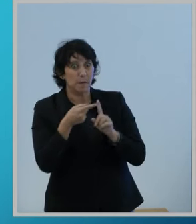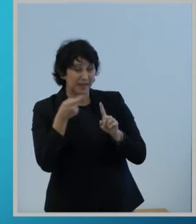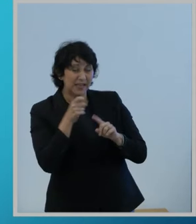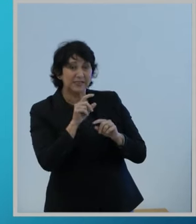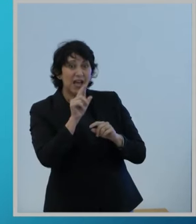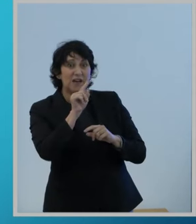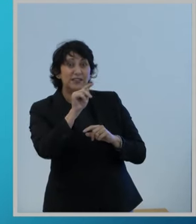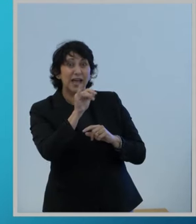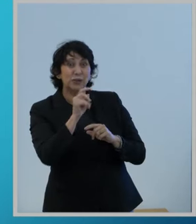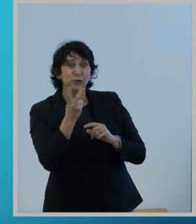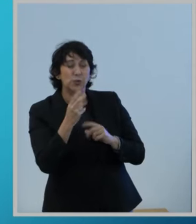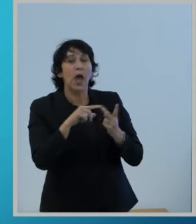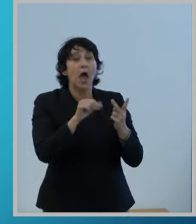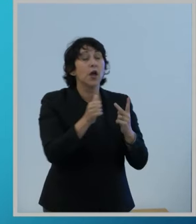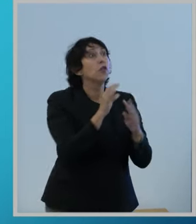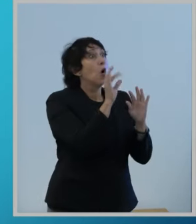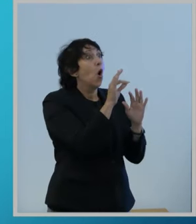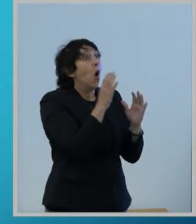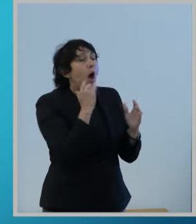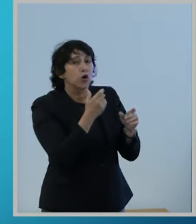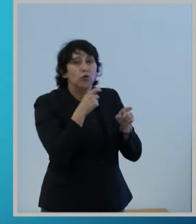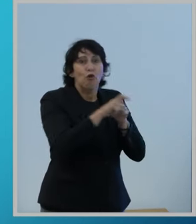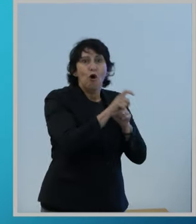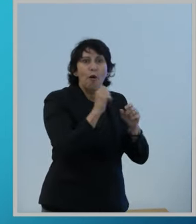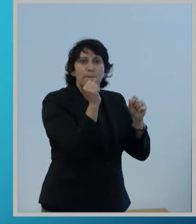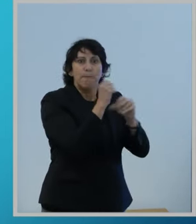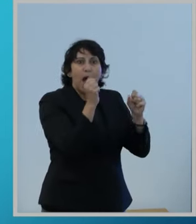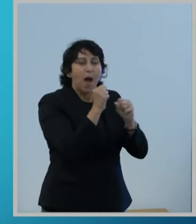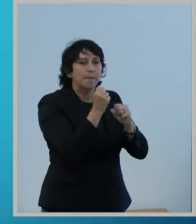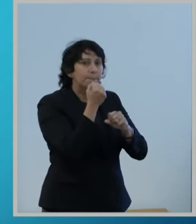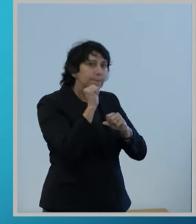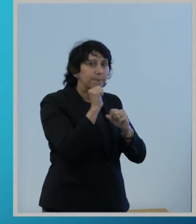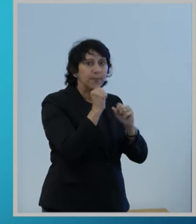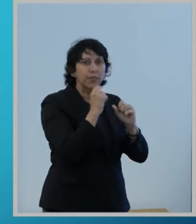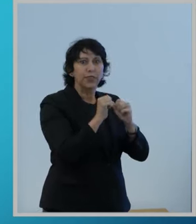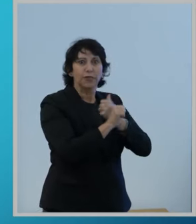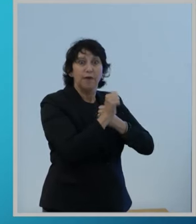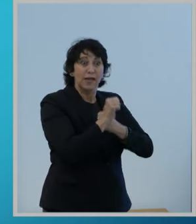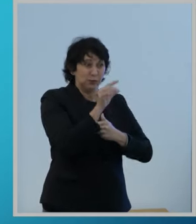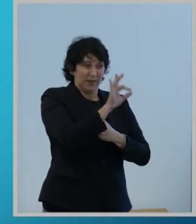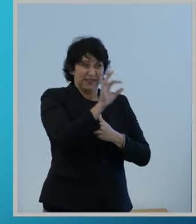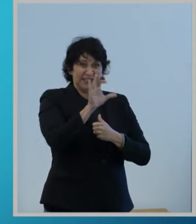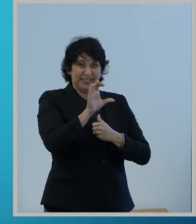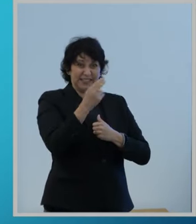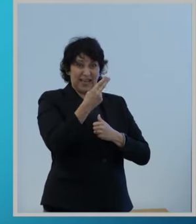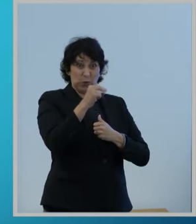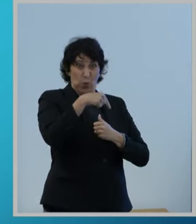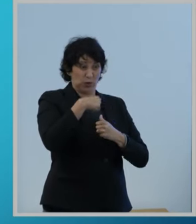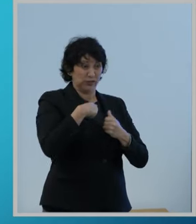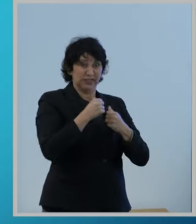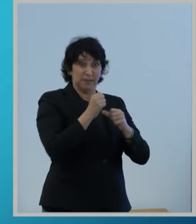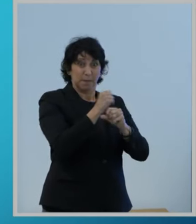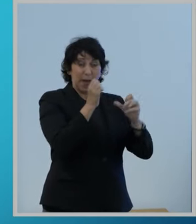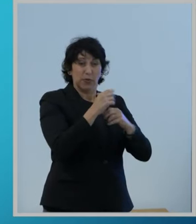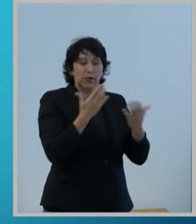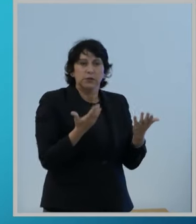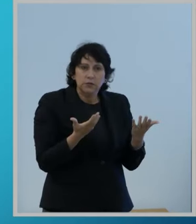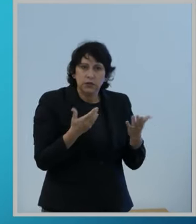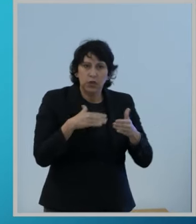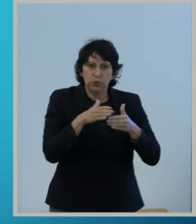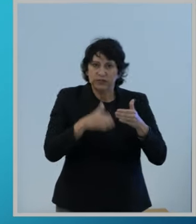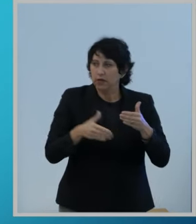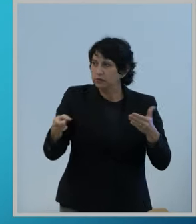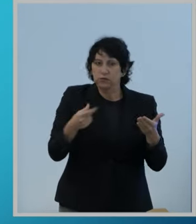Another was indicted for calling in a bomb threat to the FCC's headquarters, which resulted us in having to